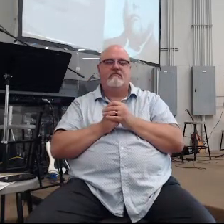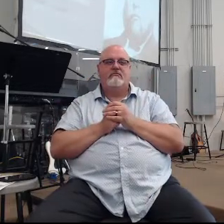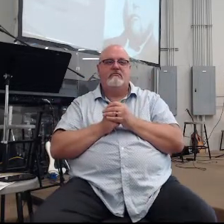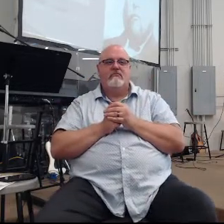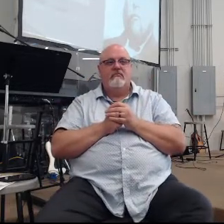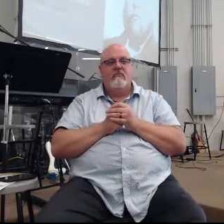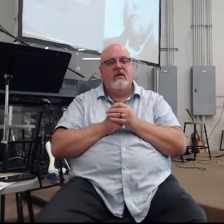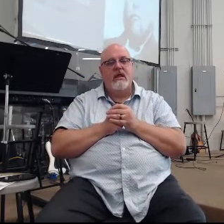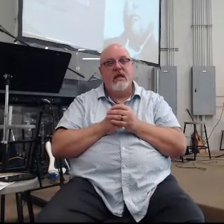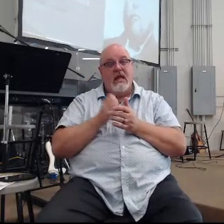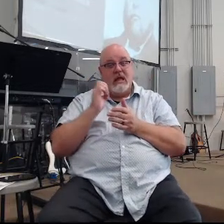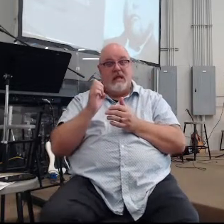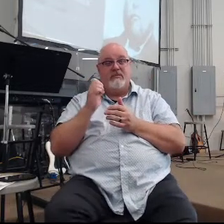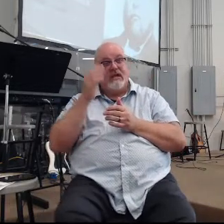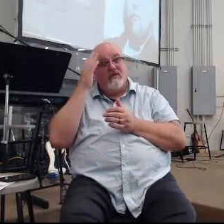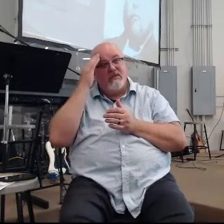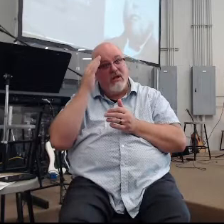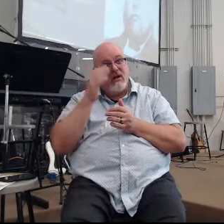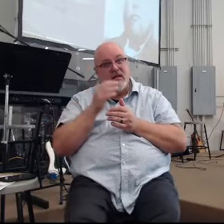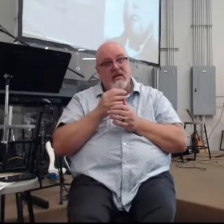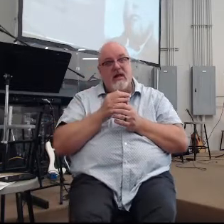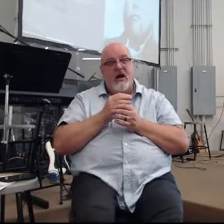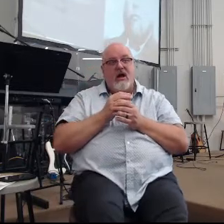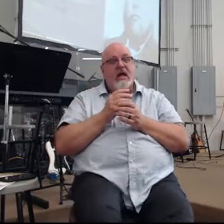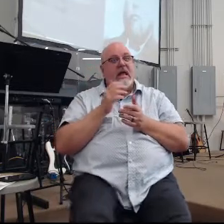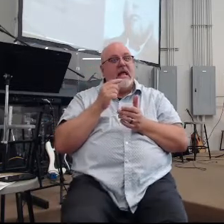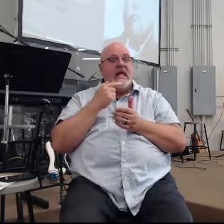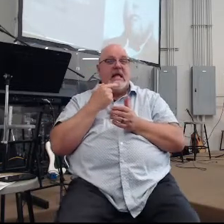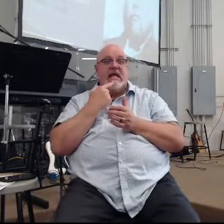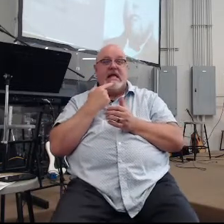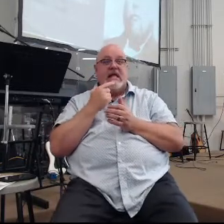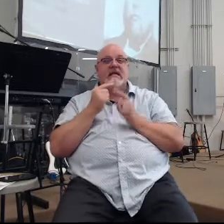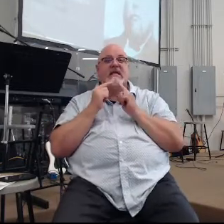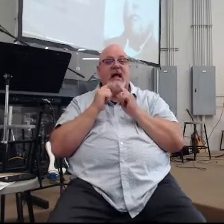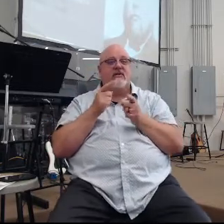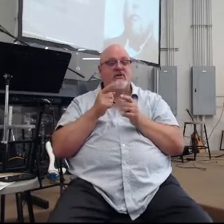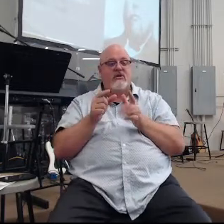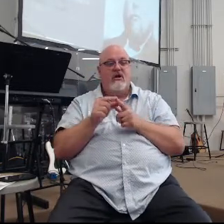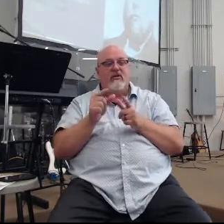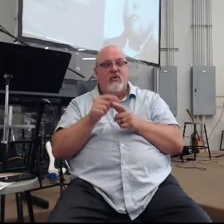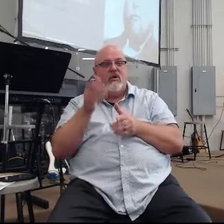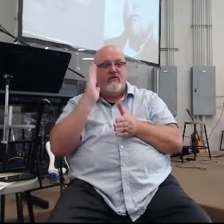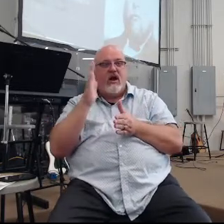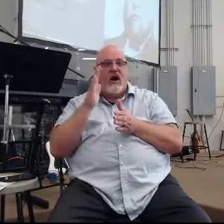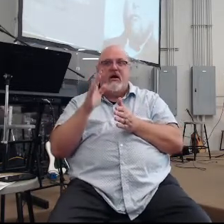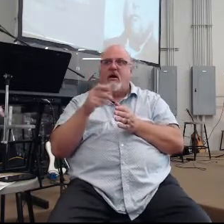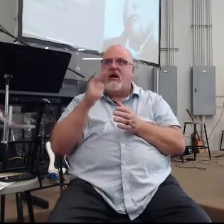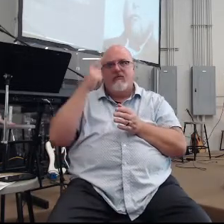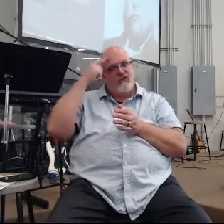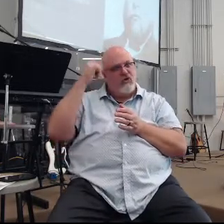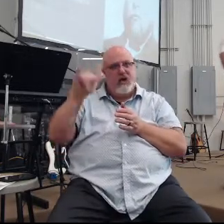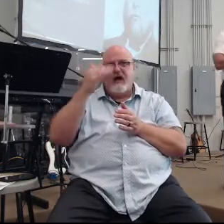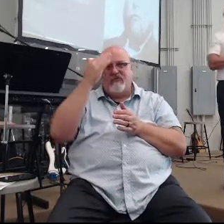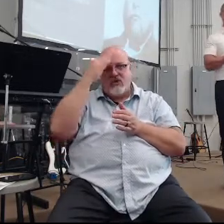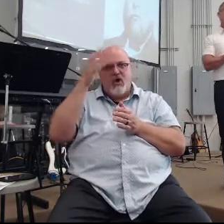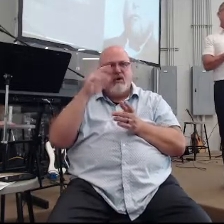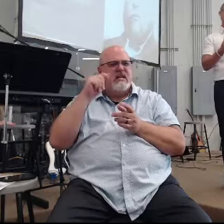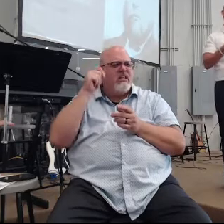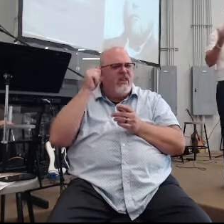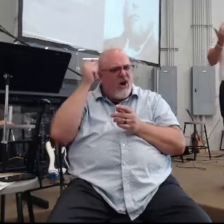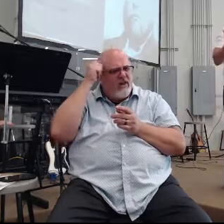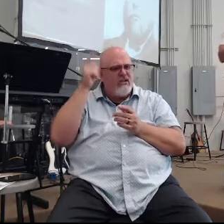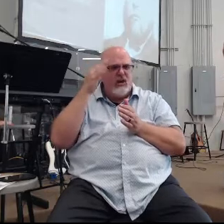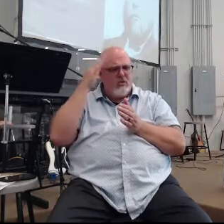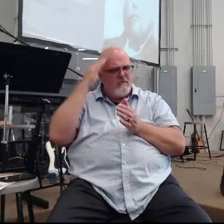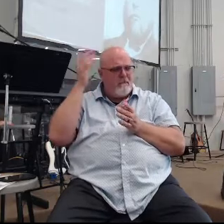yet, and so he is known. I mean, his commentaries on the Word of God are legendary. His theology was spot on. I mean,